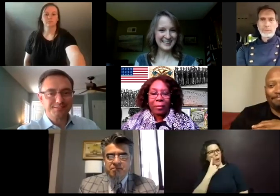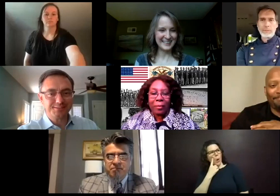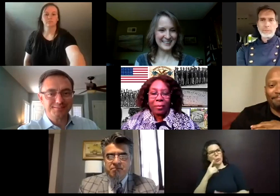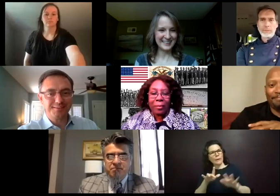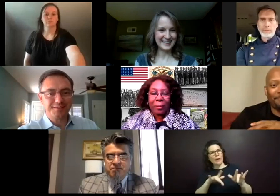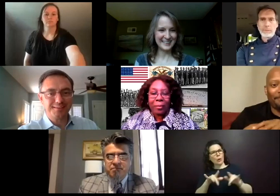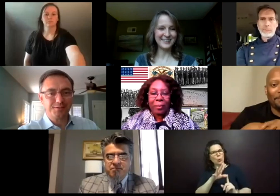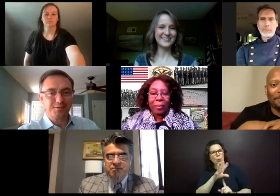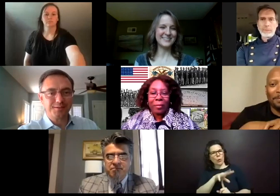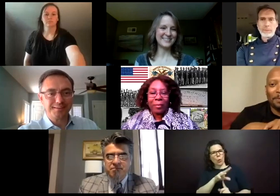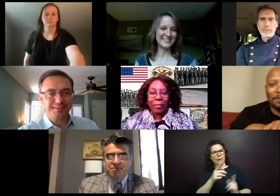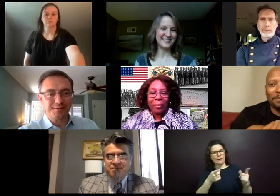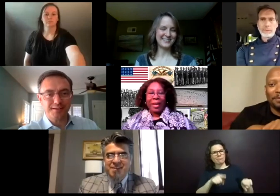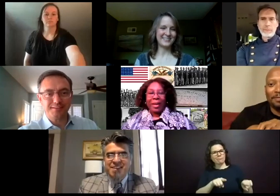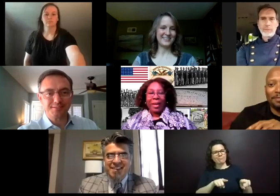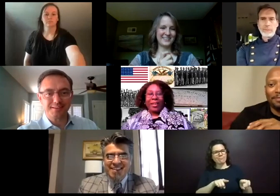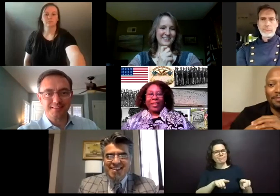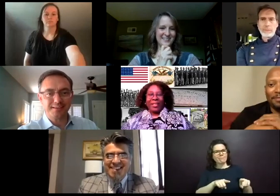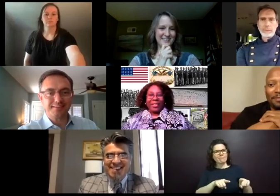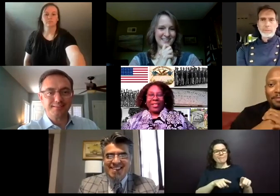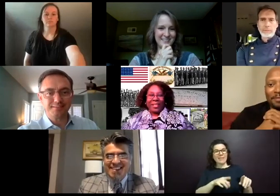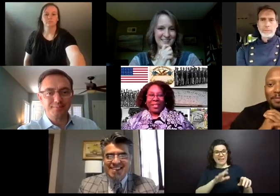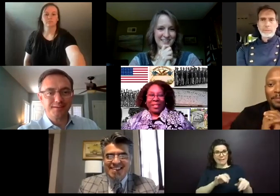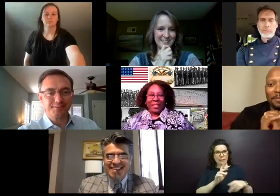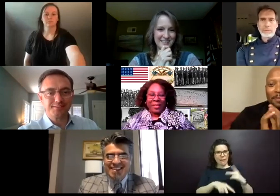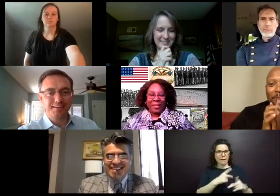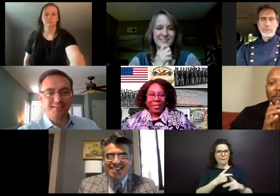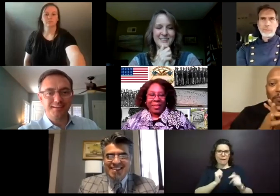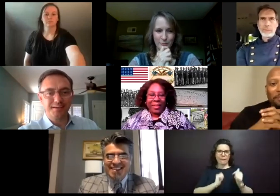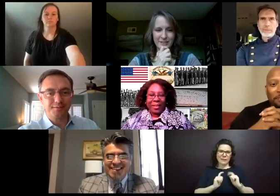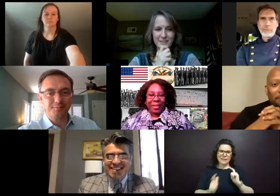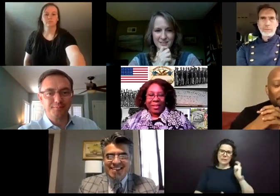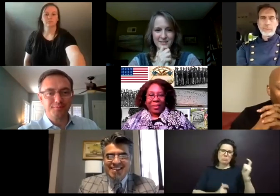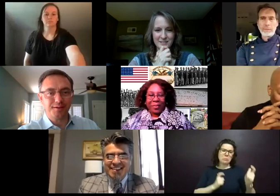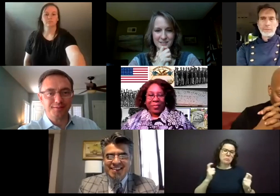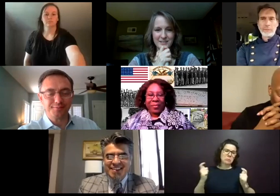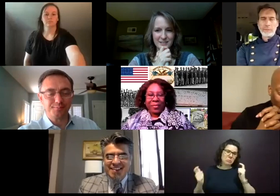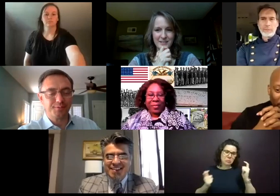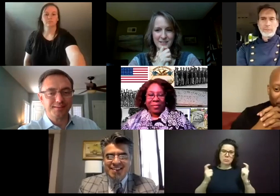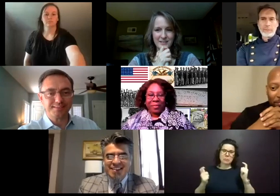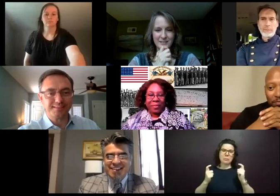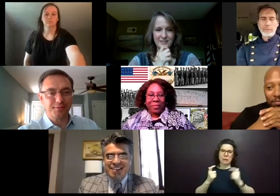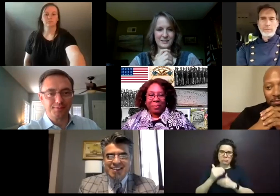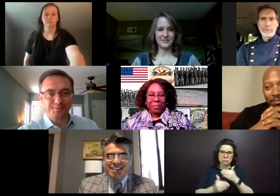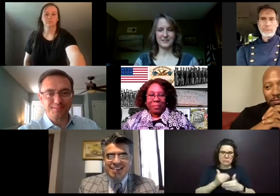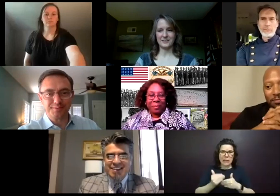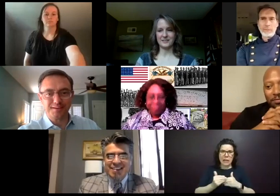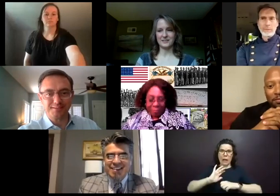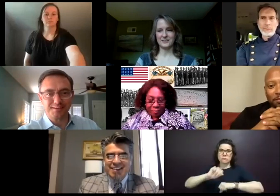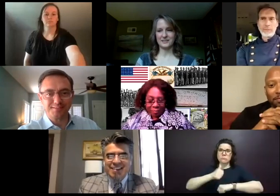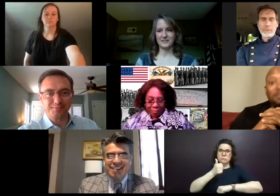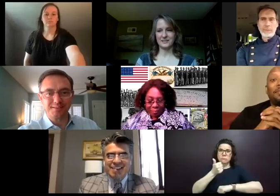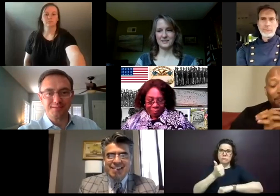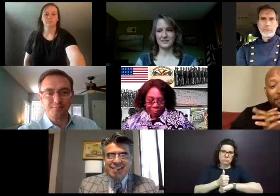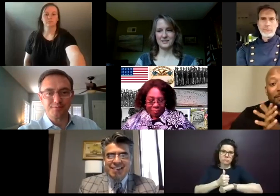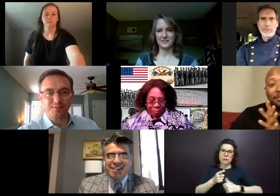of the concert. Getting a recording of a concert like that is a big undertaking, and pulling it together was a big